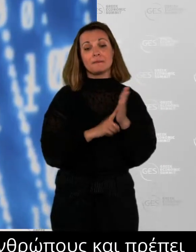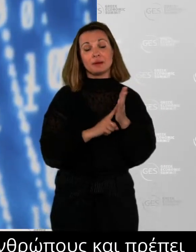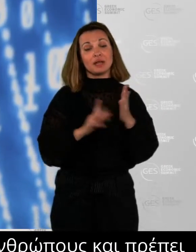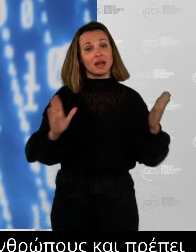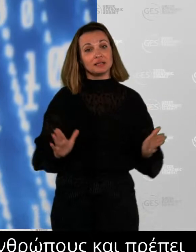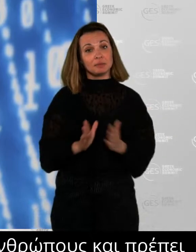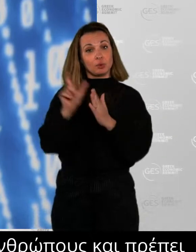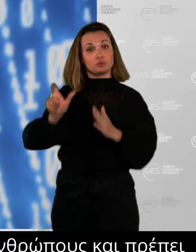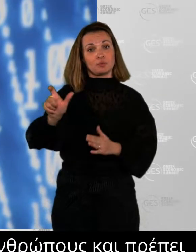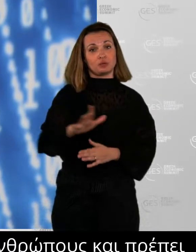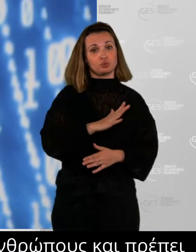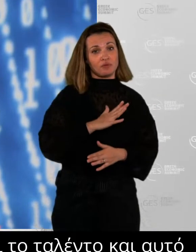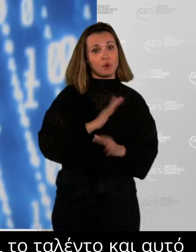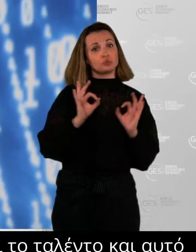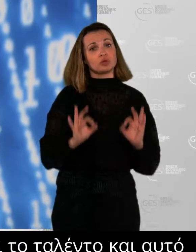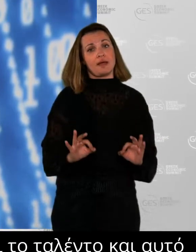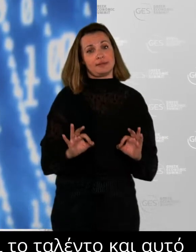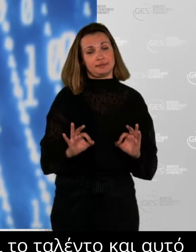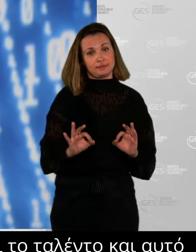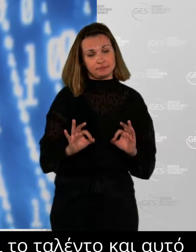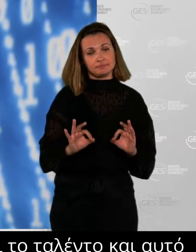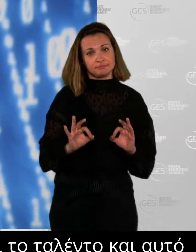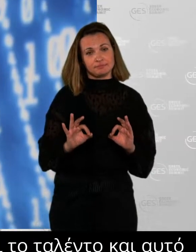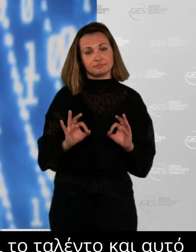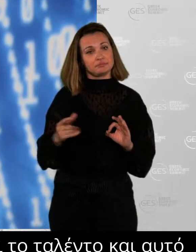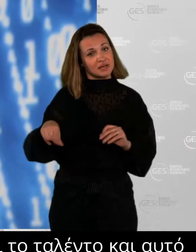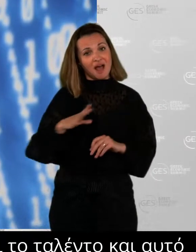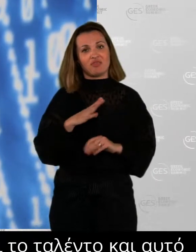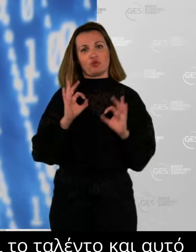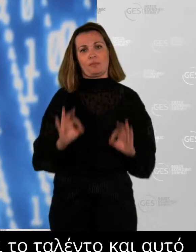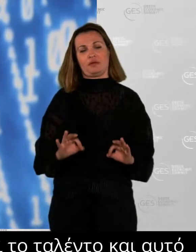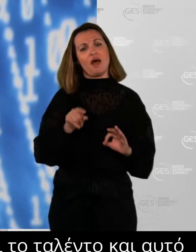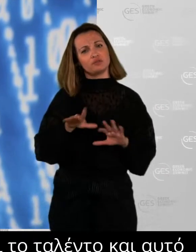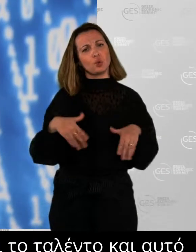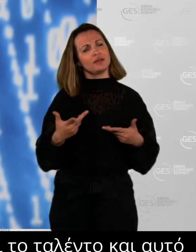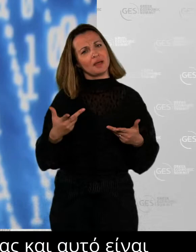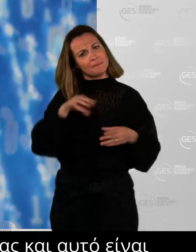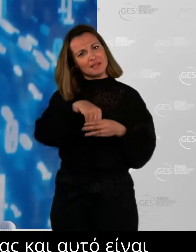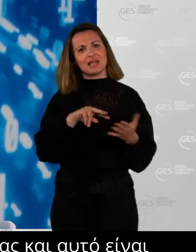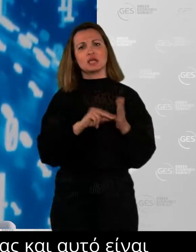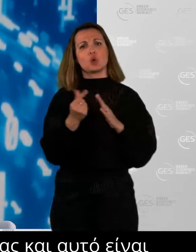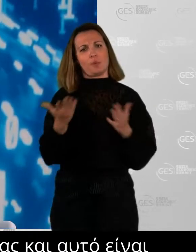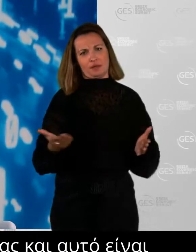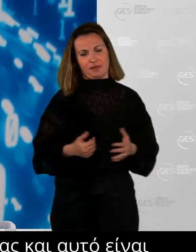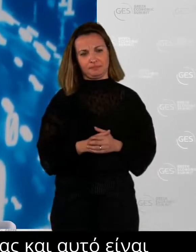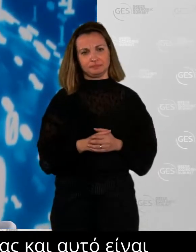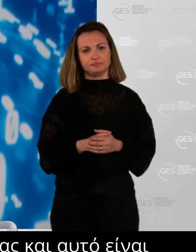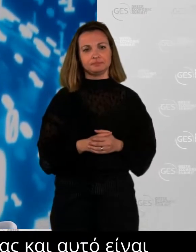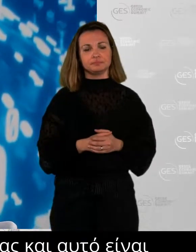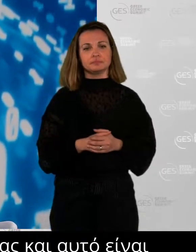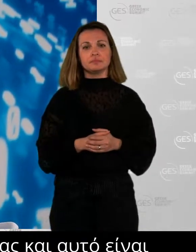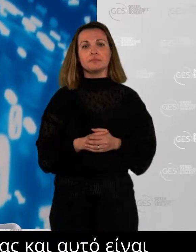other day, it's kind of economy. So that's okay. You've mentioned reskilling, upskilling, Steven